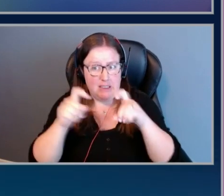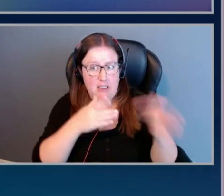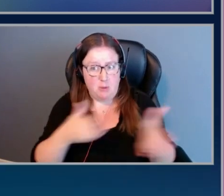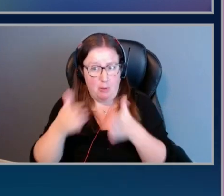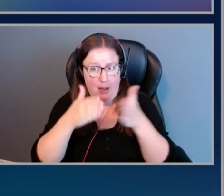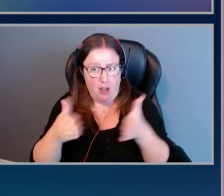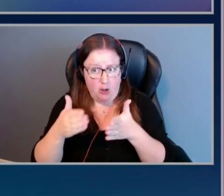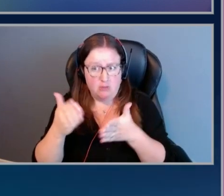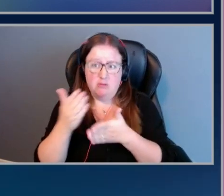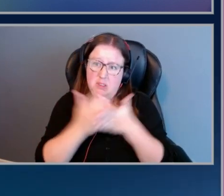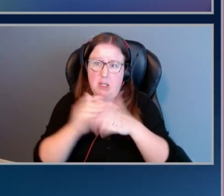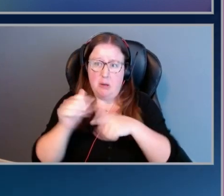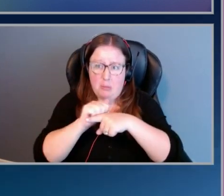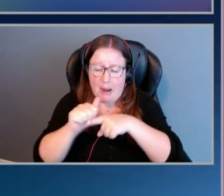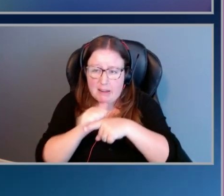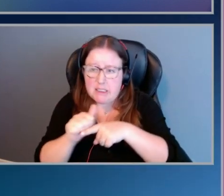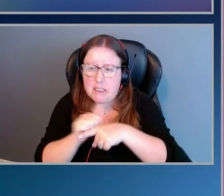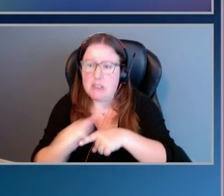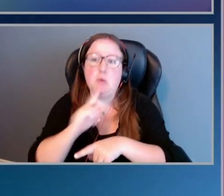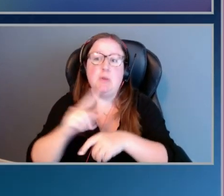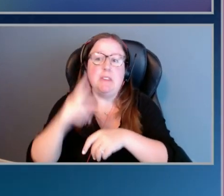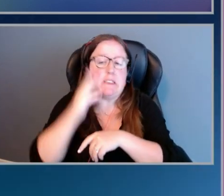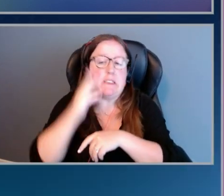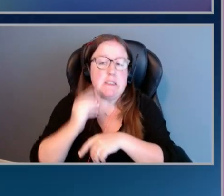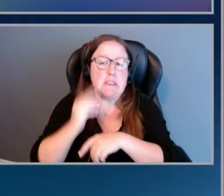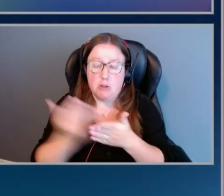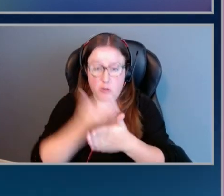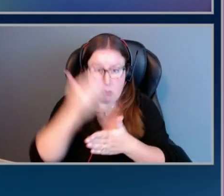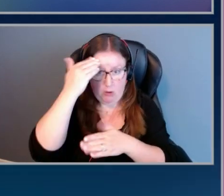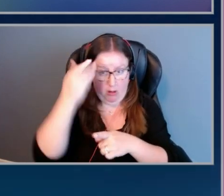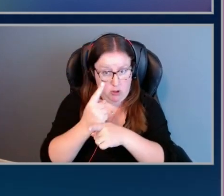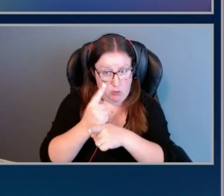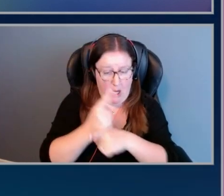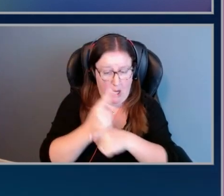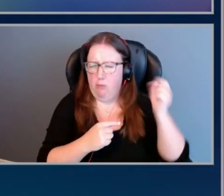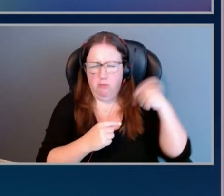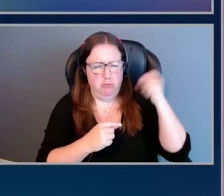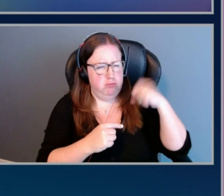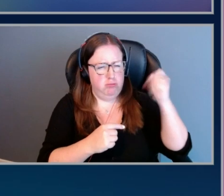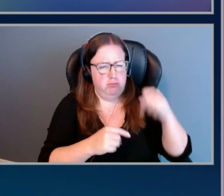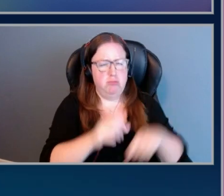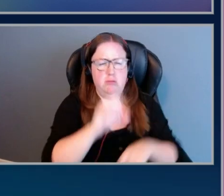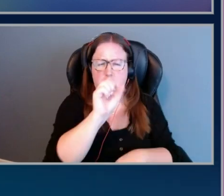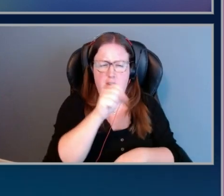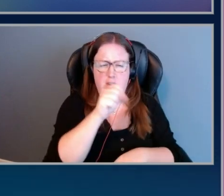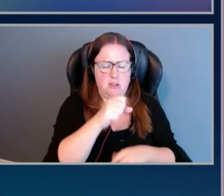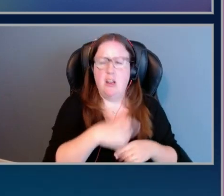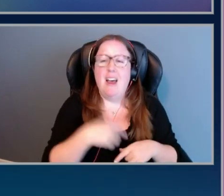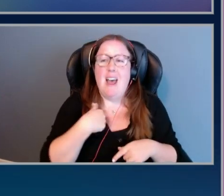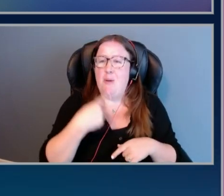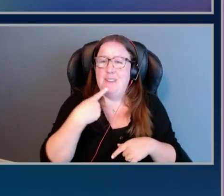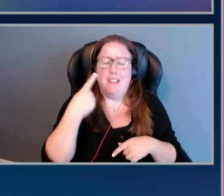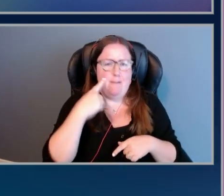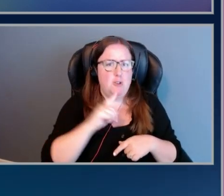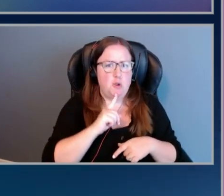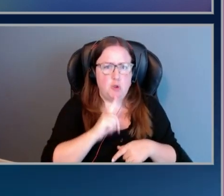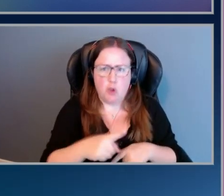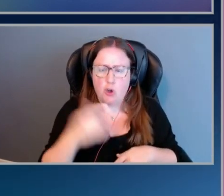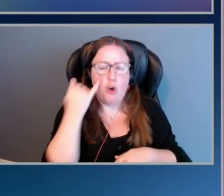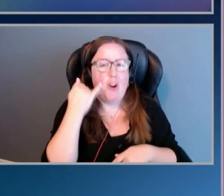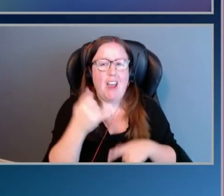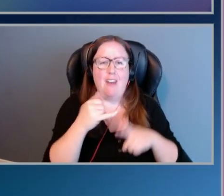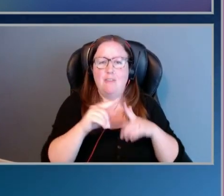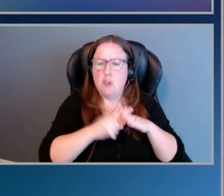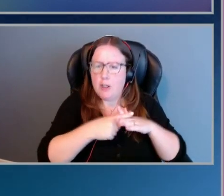some practical hands-on experience and some new knowledge, yeah? Oh, absolutely. Okay. mean, I would say for sure if you're starting to prep for an exam, like